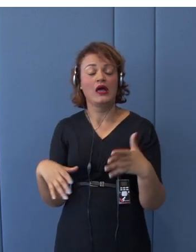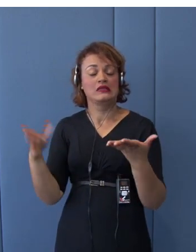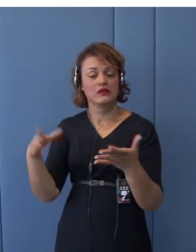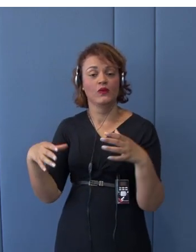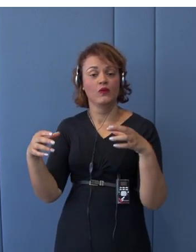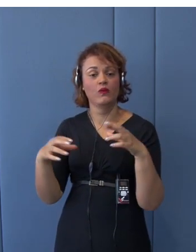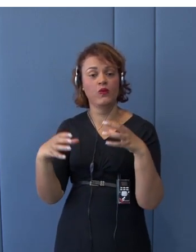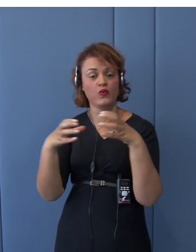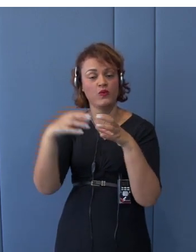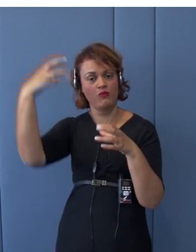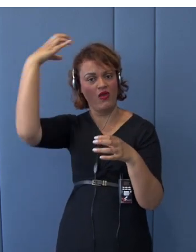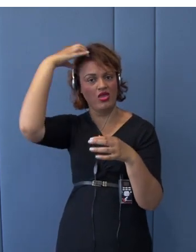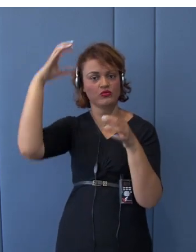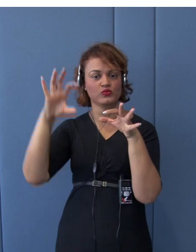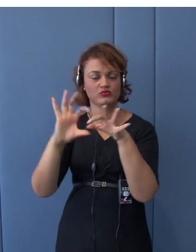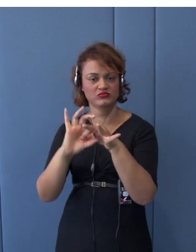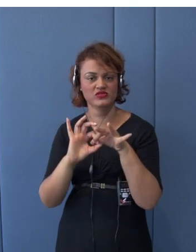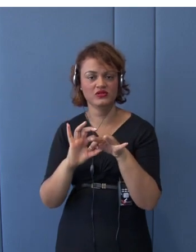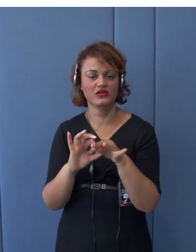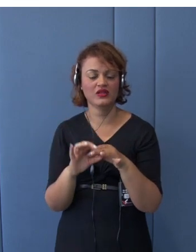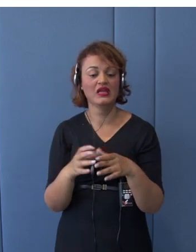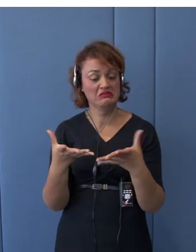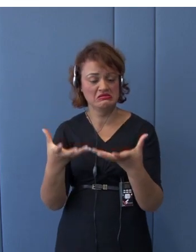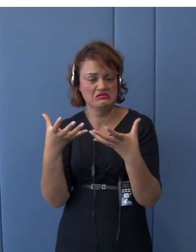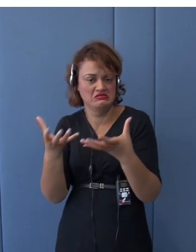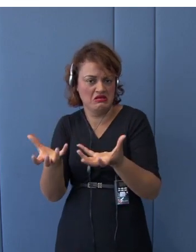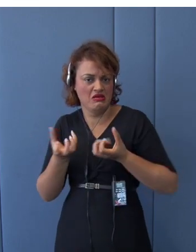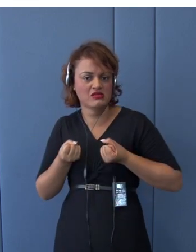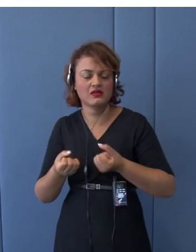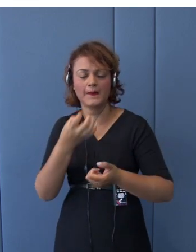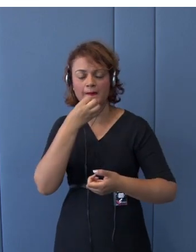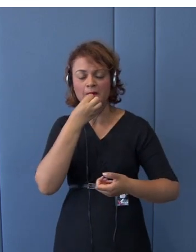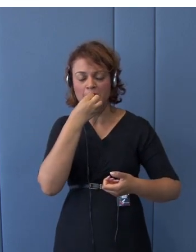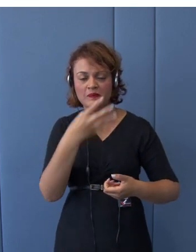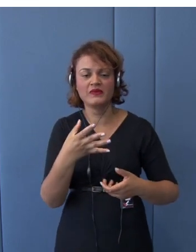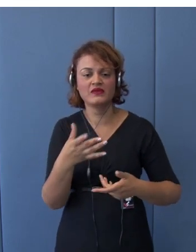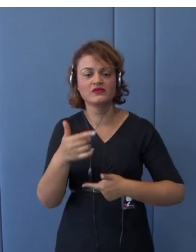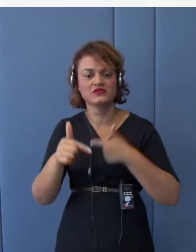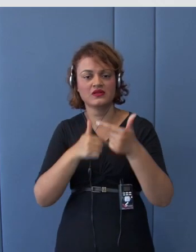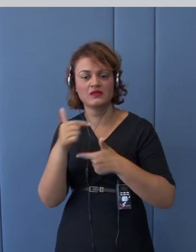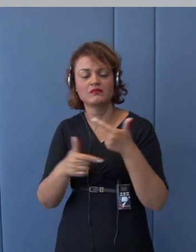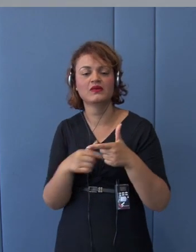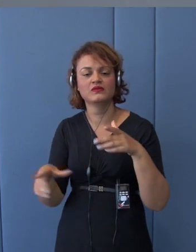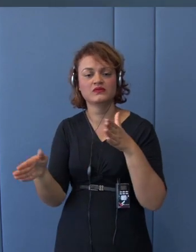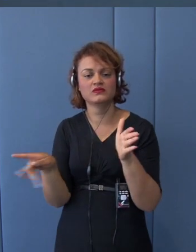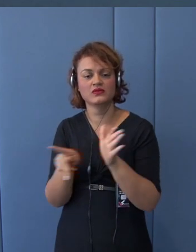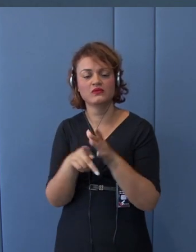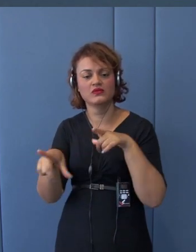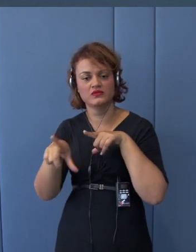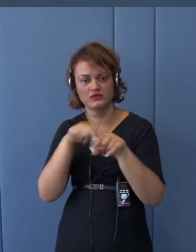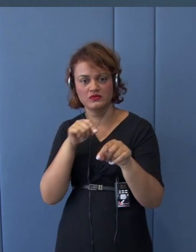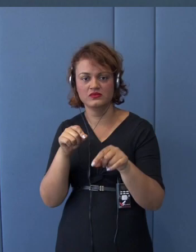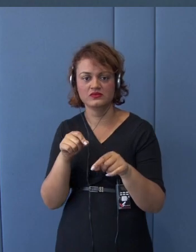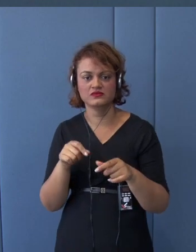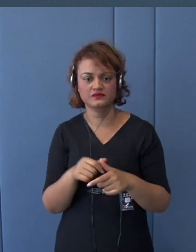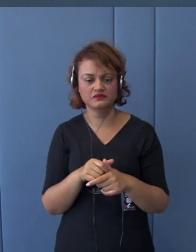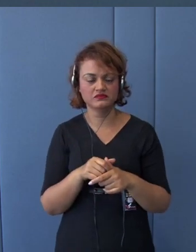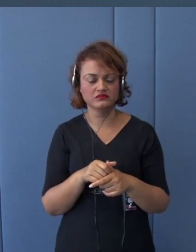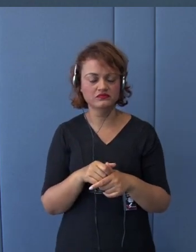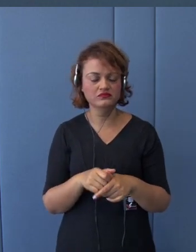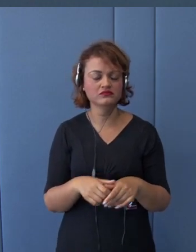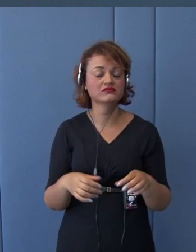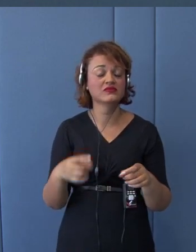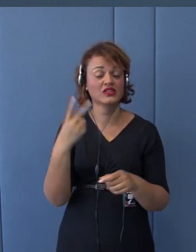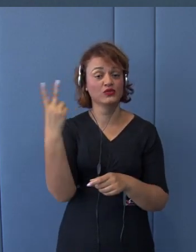Japanese heavy investment in that region. There are two reasons why Japan started foreign direct